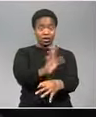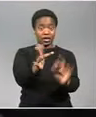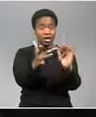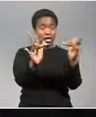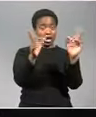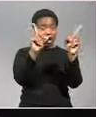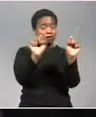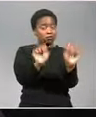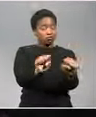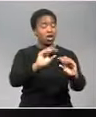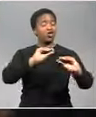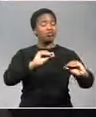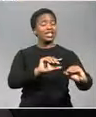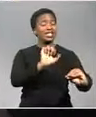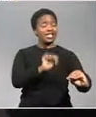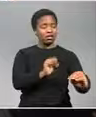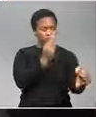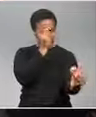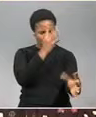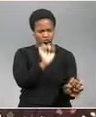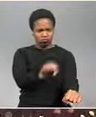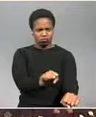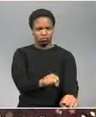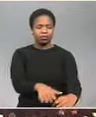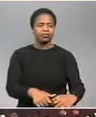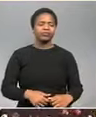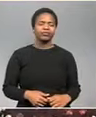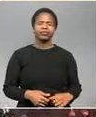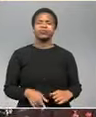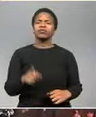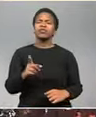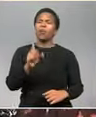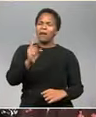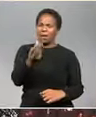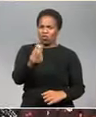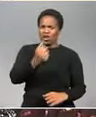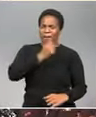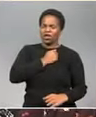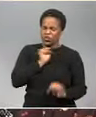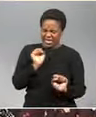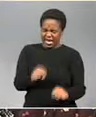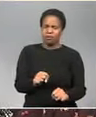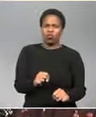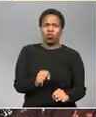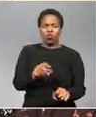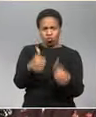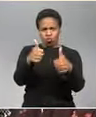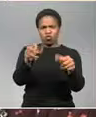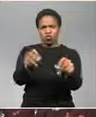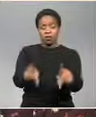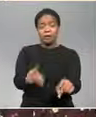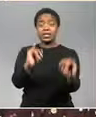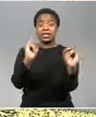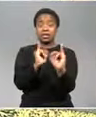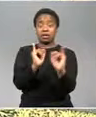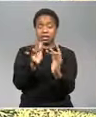great source of education and information Lendolay kumela want to not be to buy crepe with both hands maybe serious